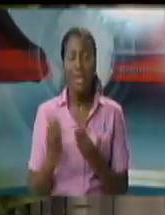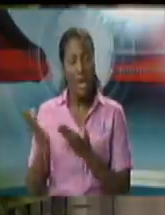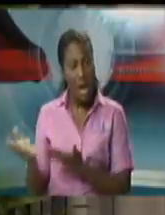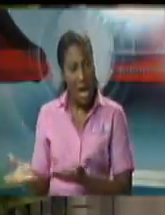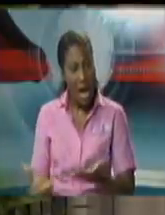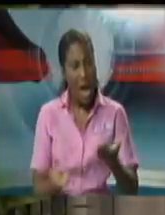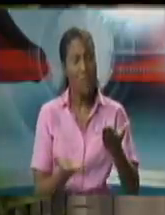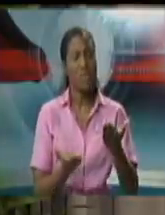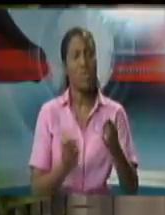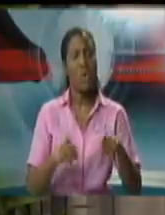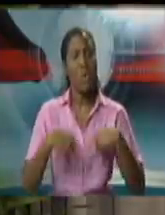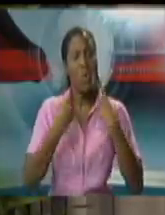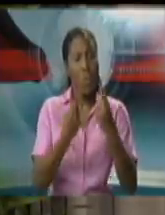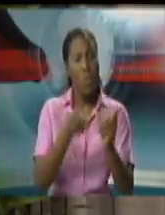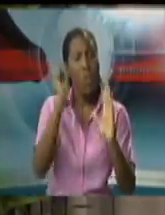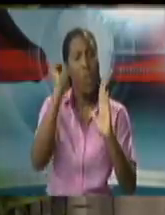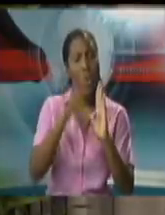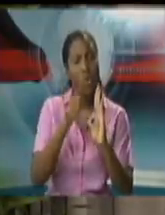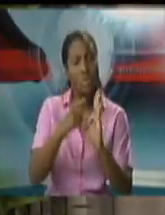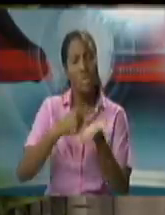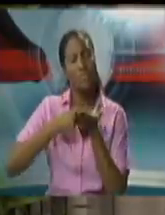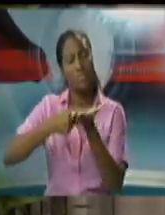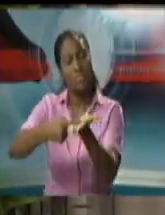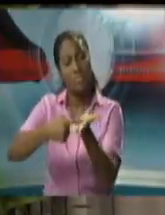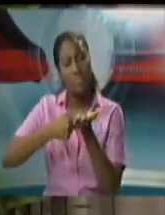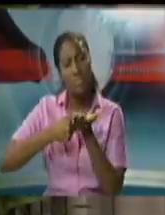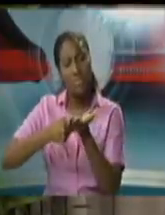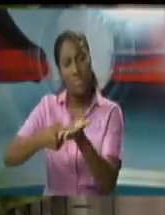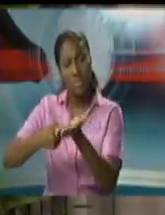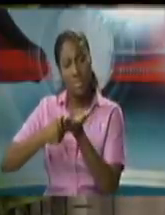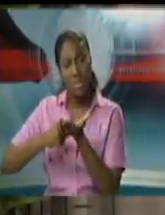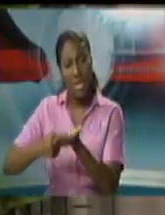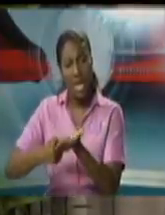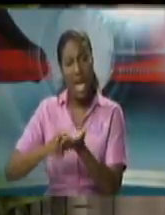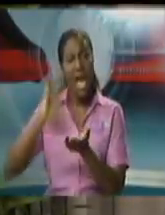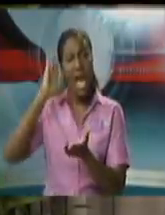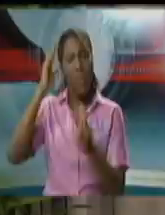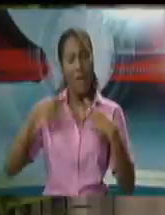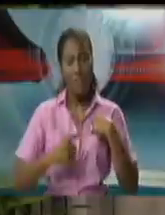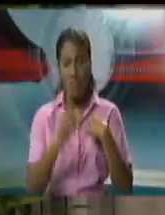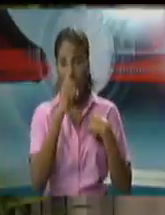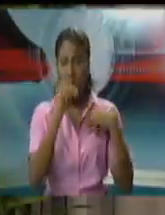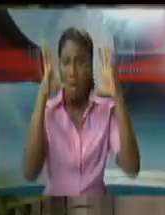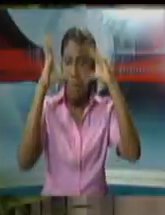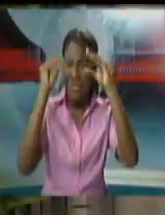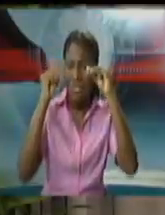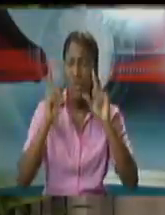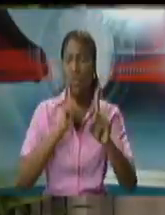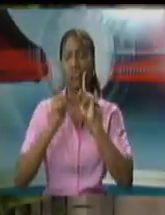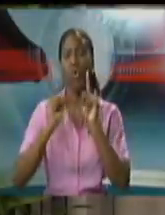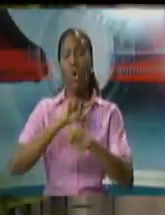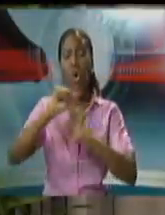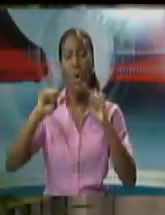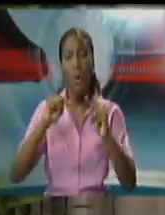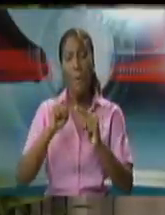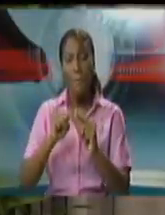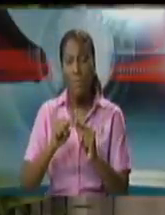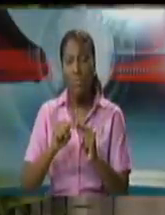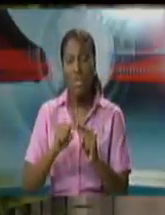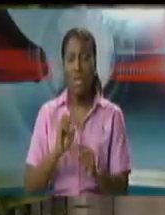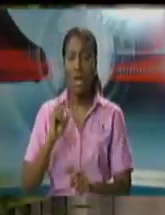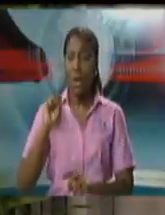so that we could have one court sit with considering a broad range of persons and